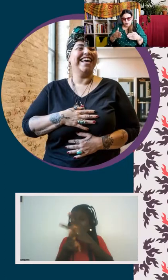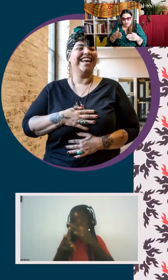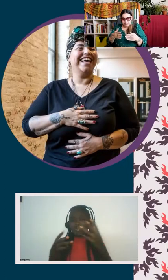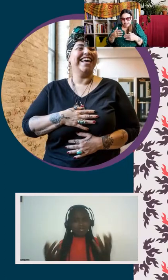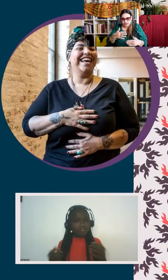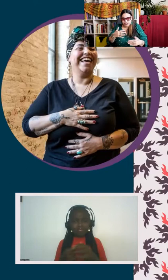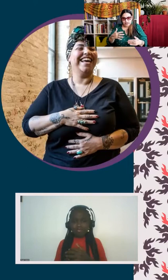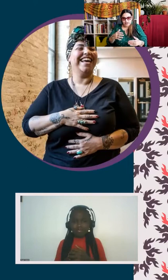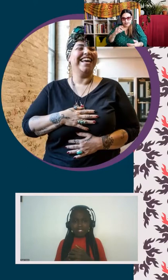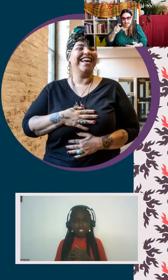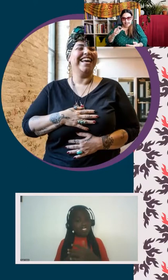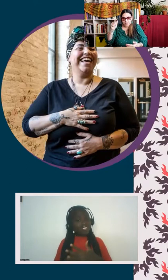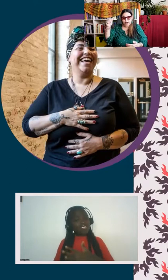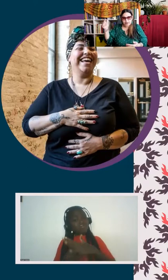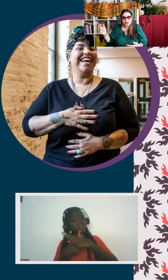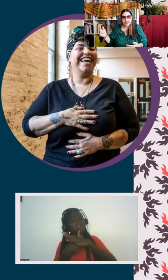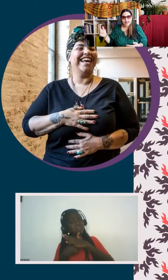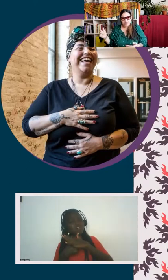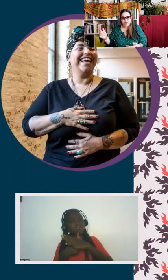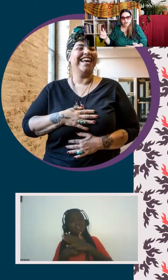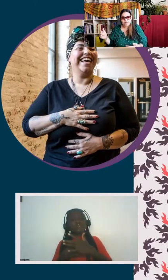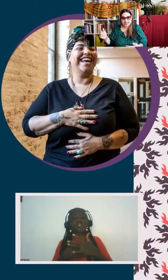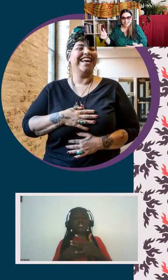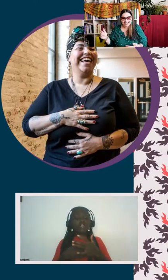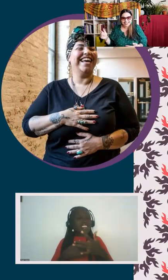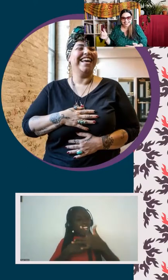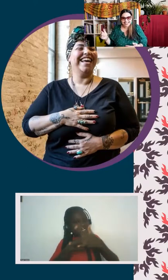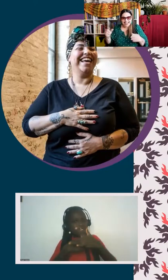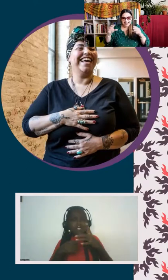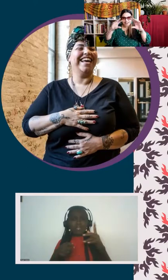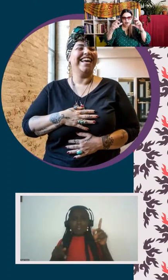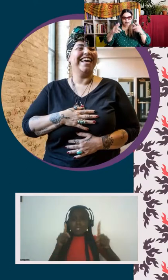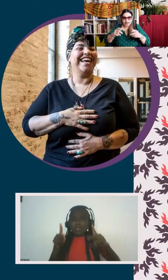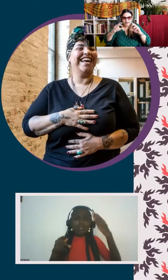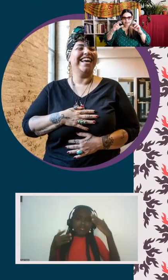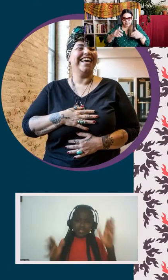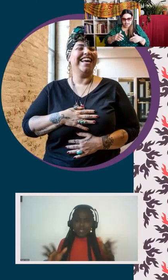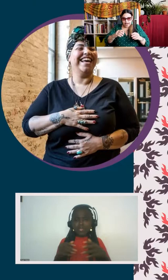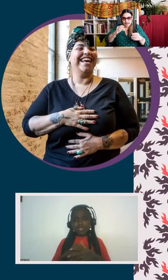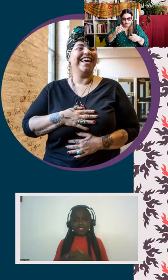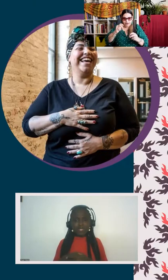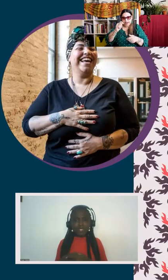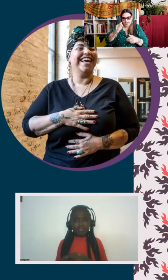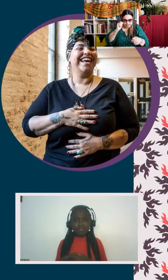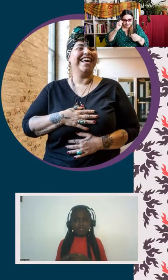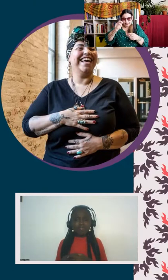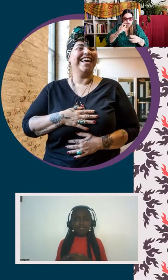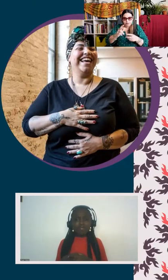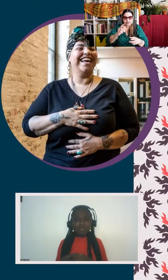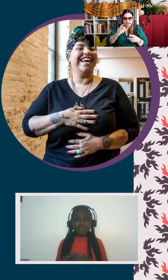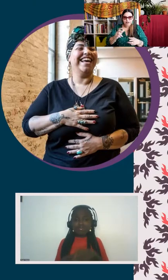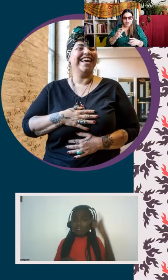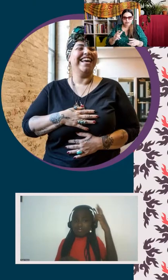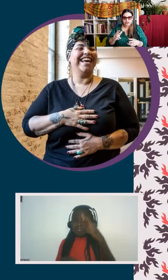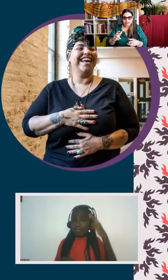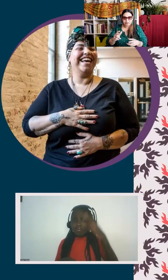the tension of it has more impact than folks are imagining. And that's where a lot of this, like, I'm very like determined